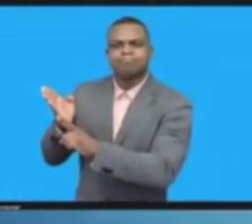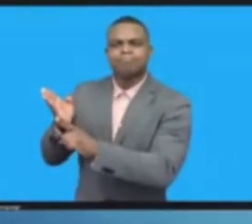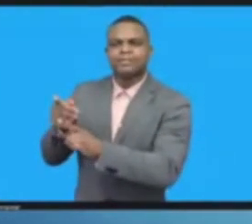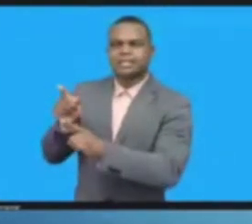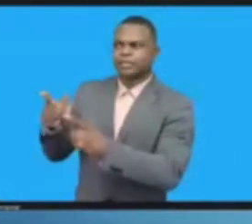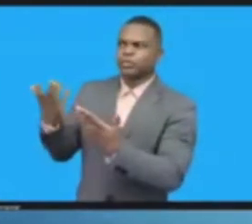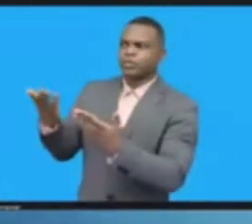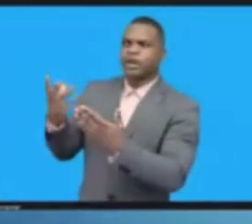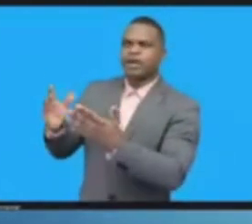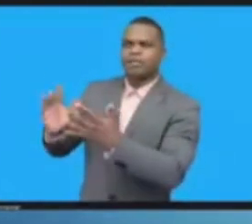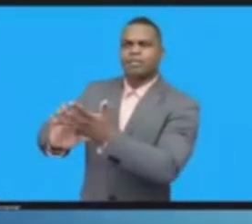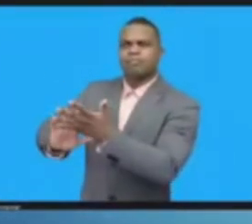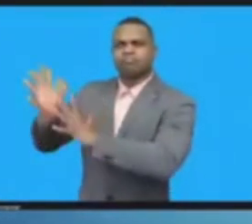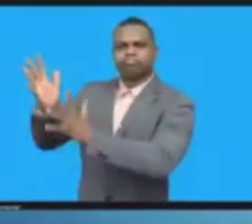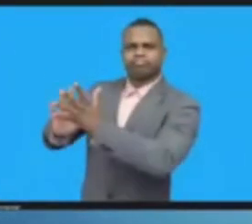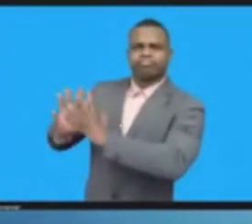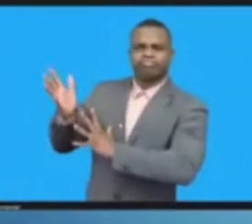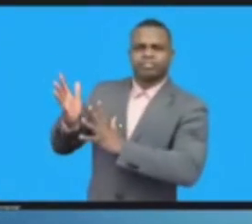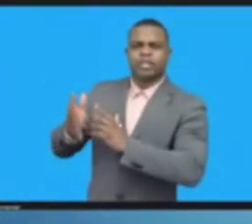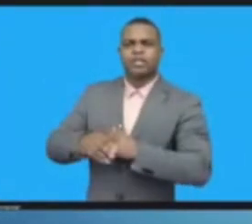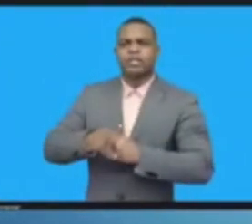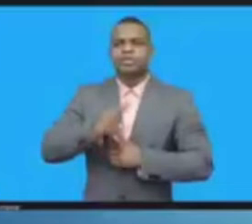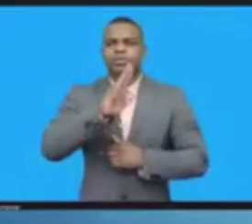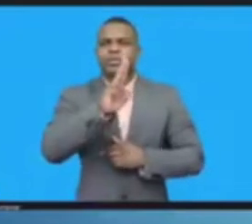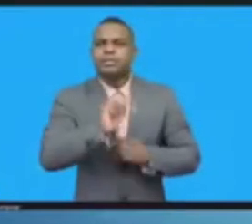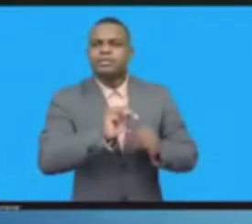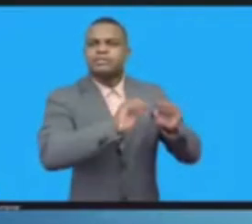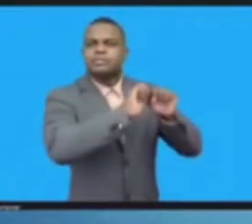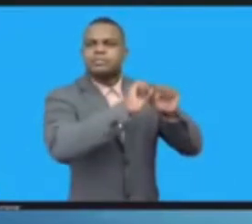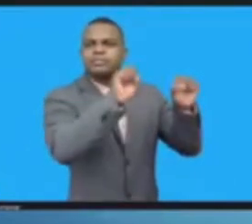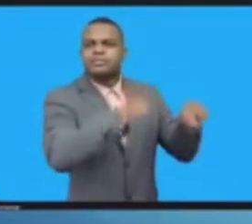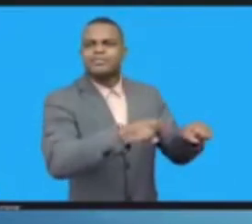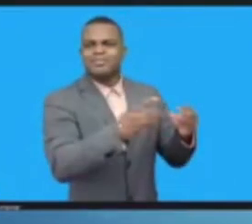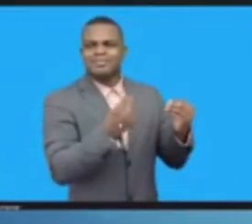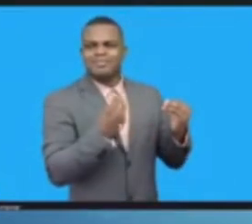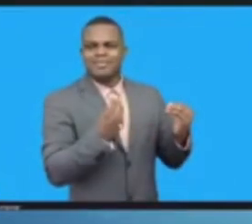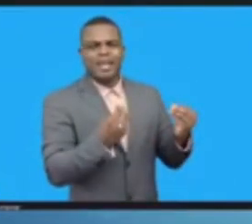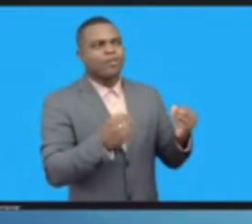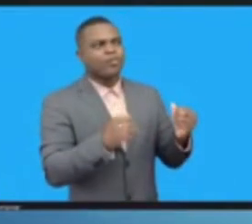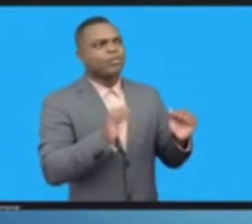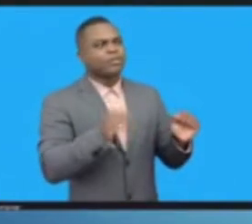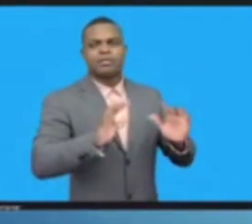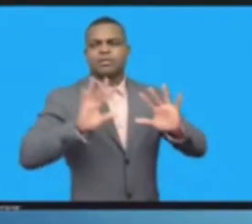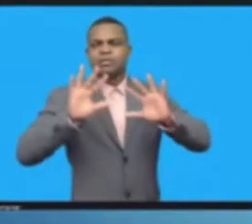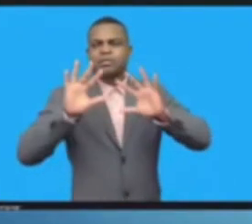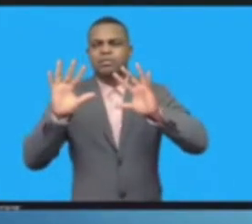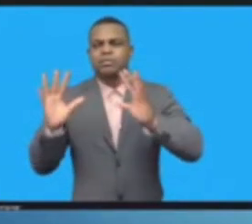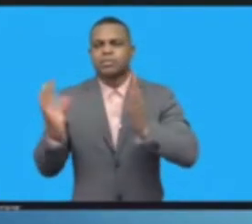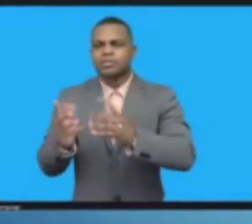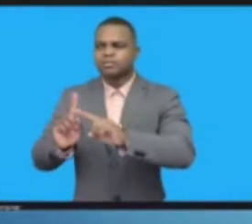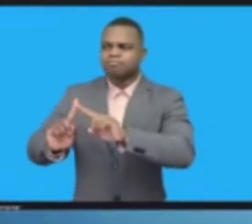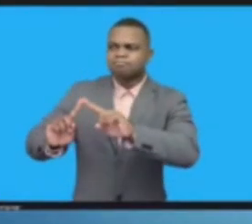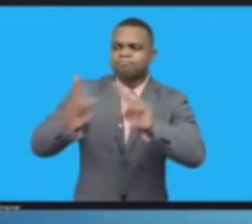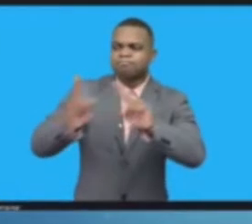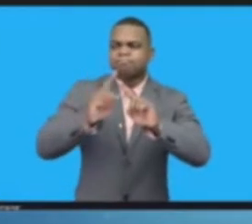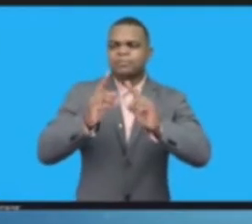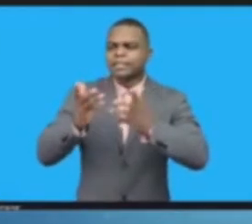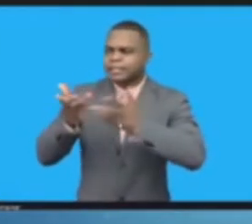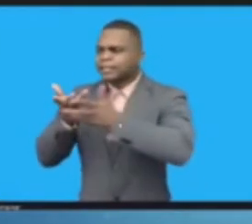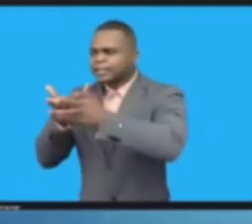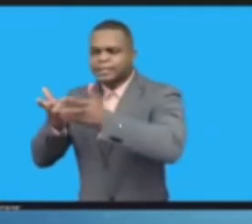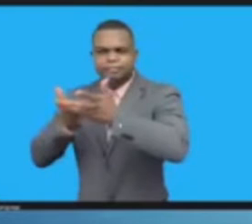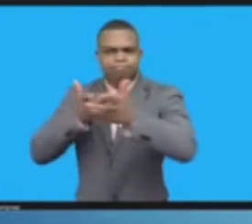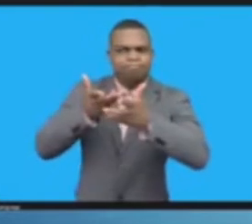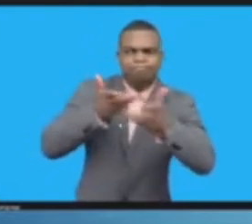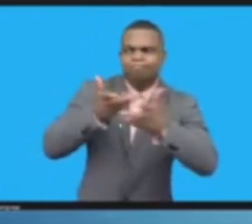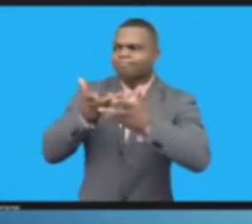shared vision of what digital needs to deliver for we, the peoples. The Global Digital